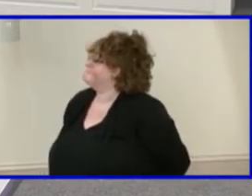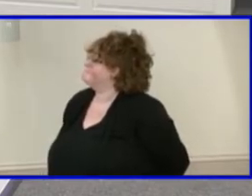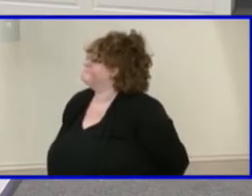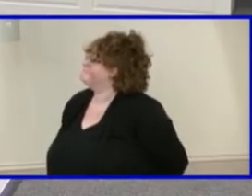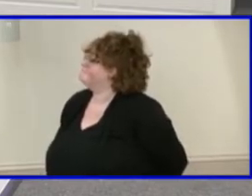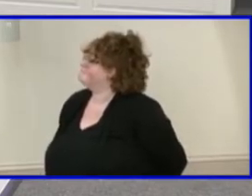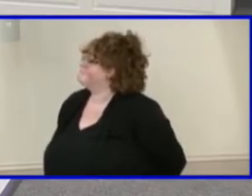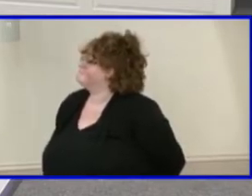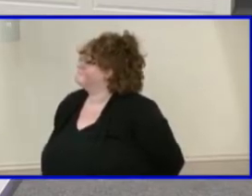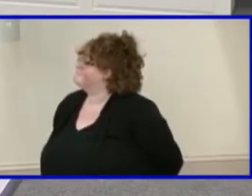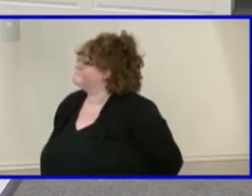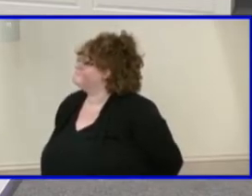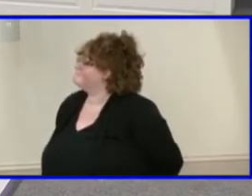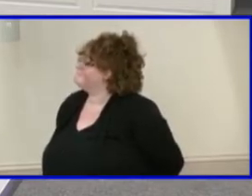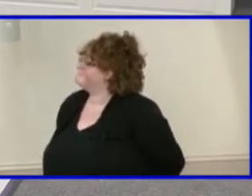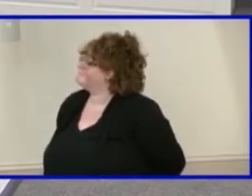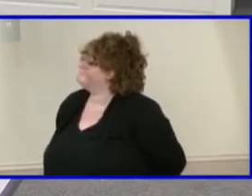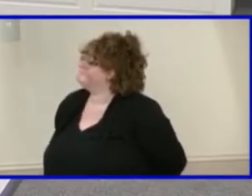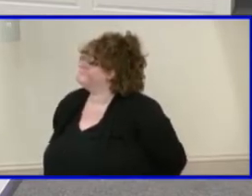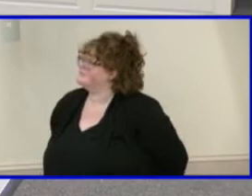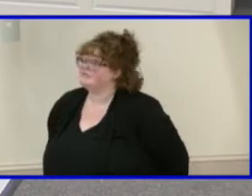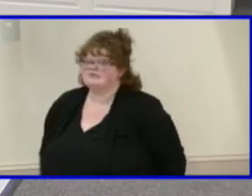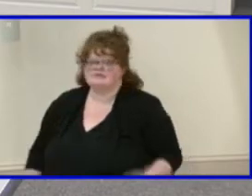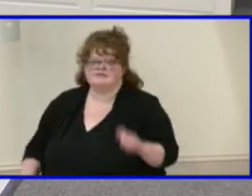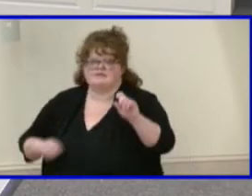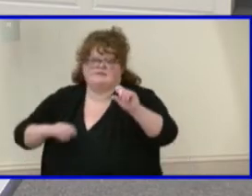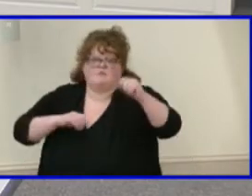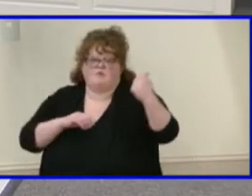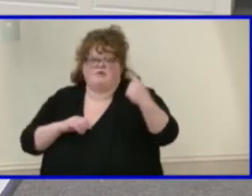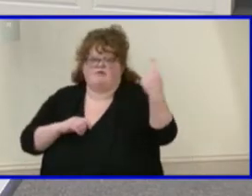It's like someone has control of it on teams.